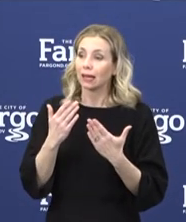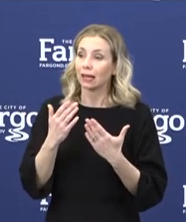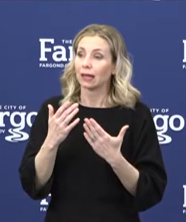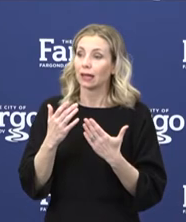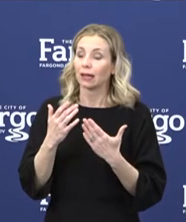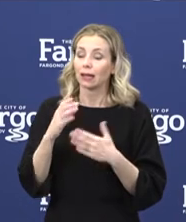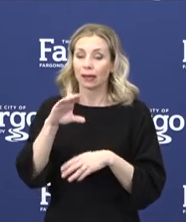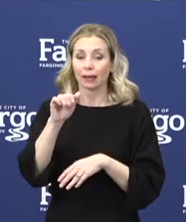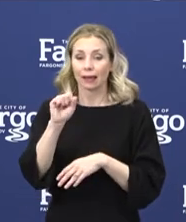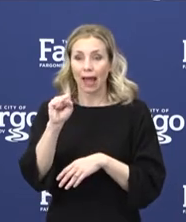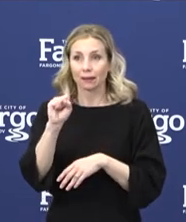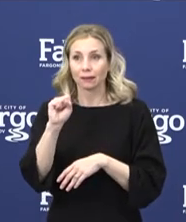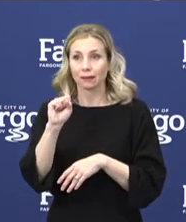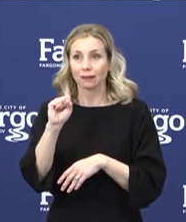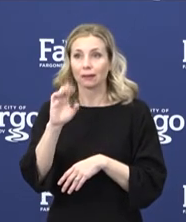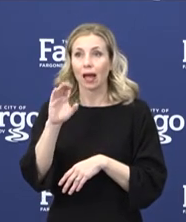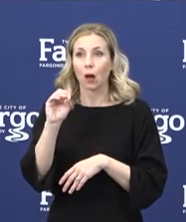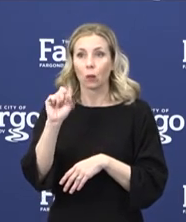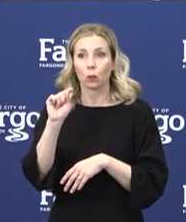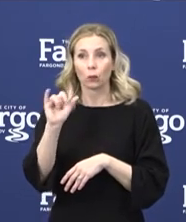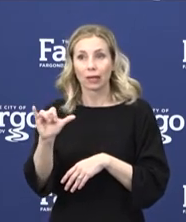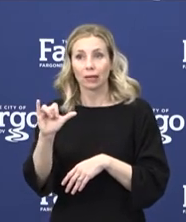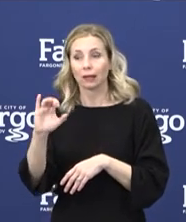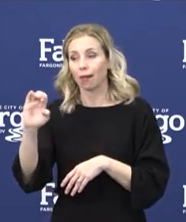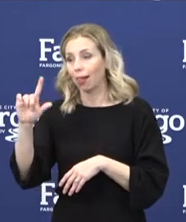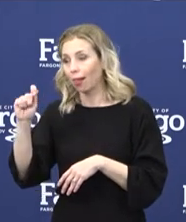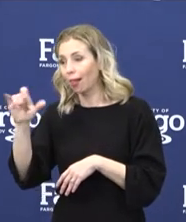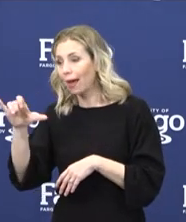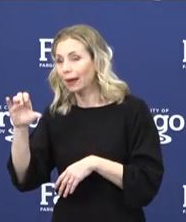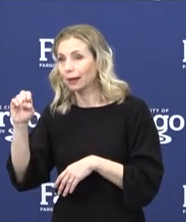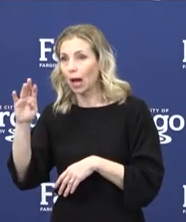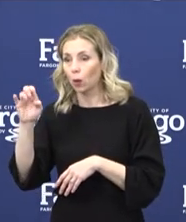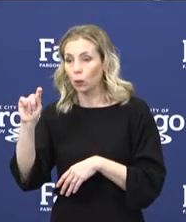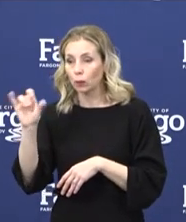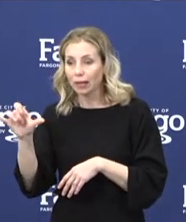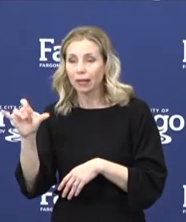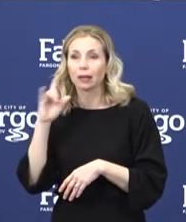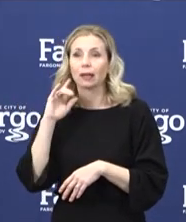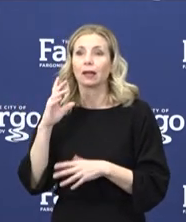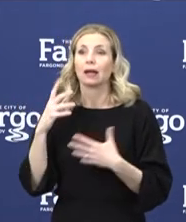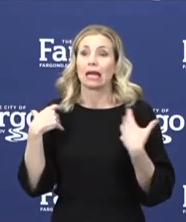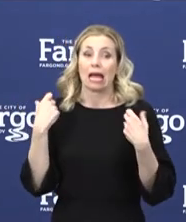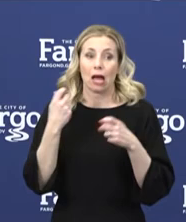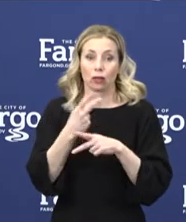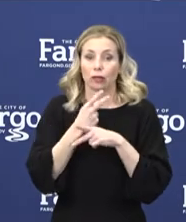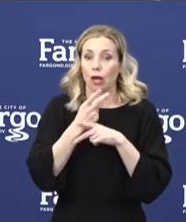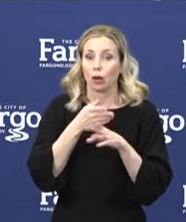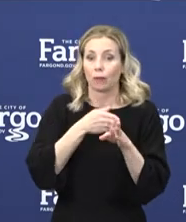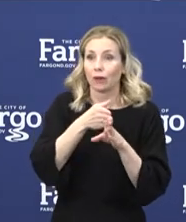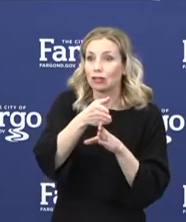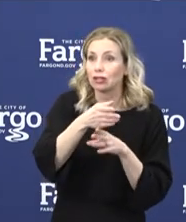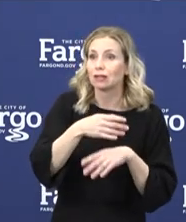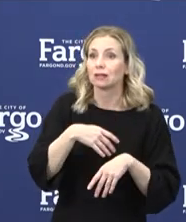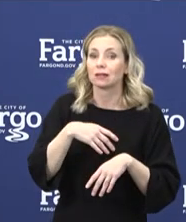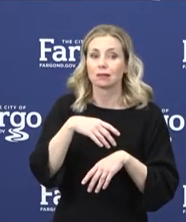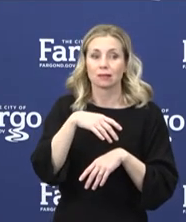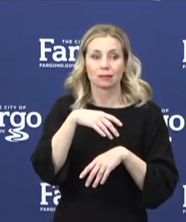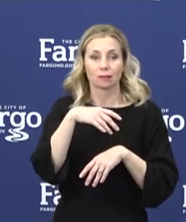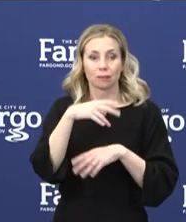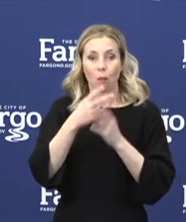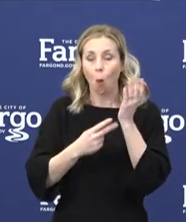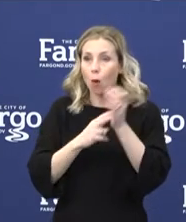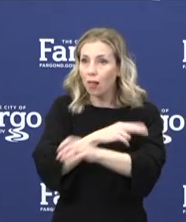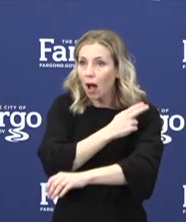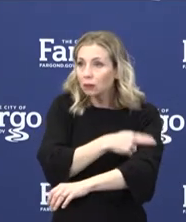Cass County and Clay County public health officials and the healthcare professionals of Essentia and Sanford for your